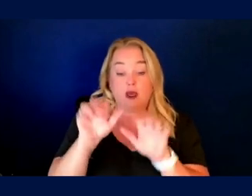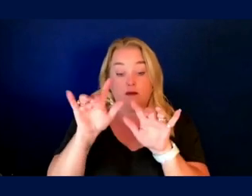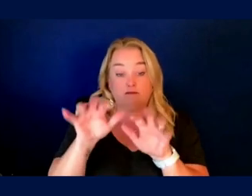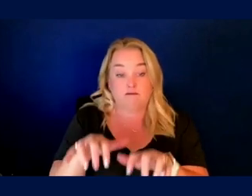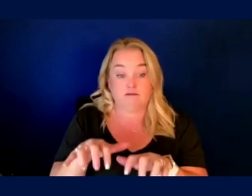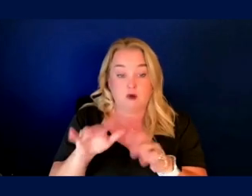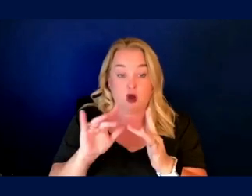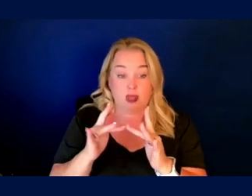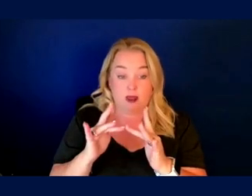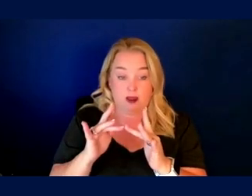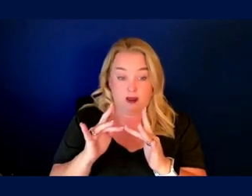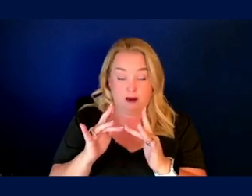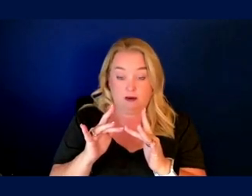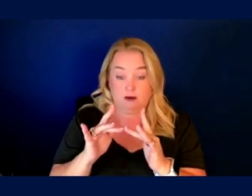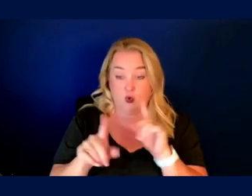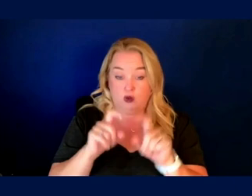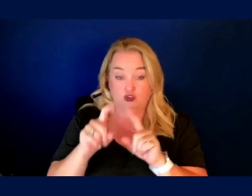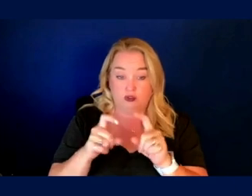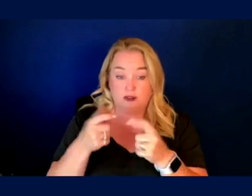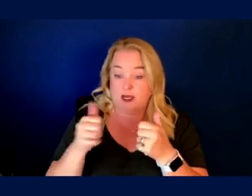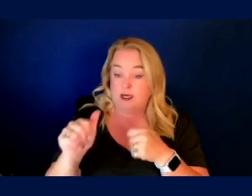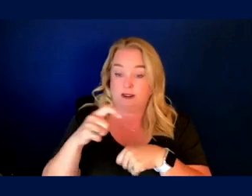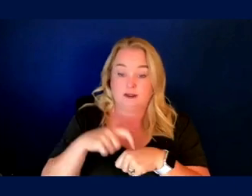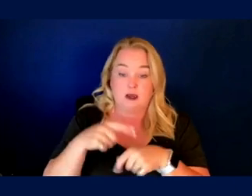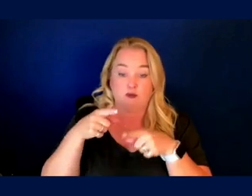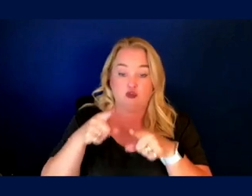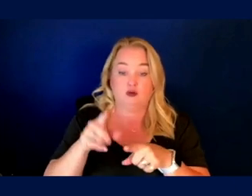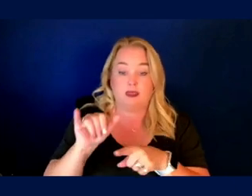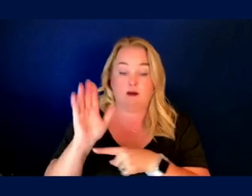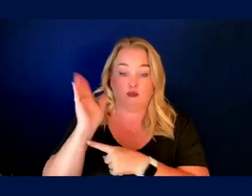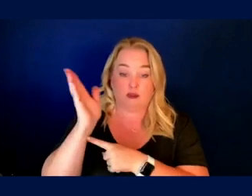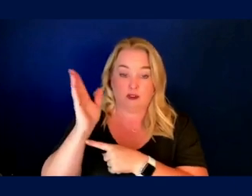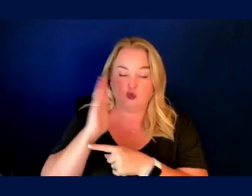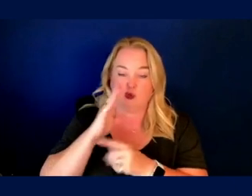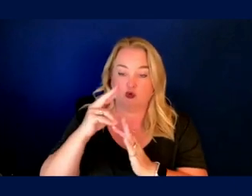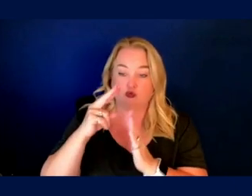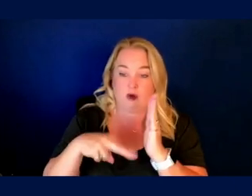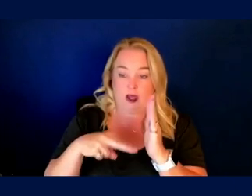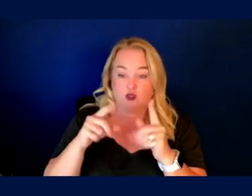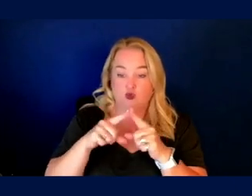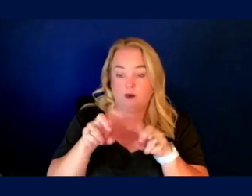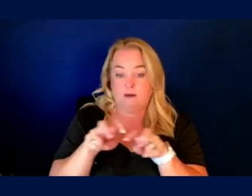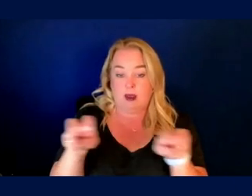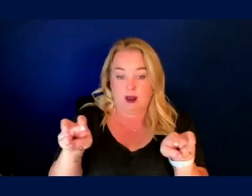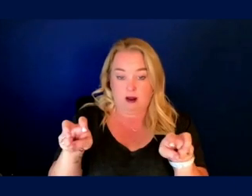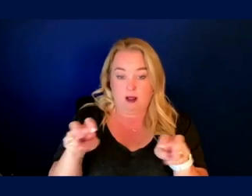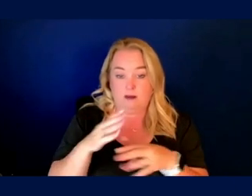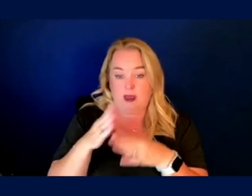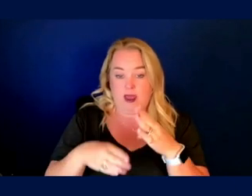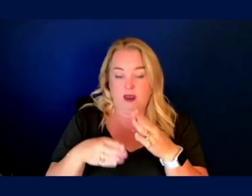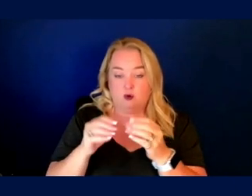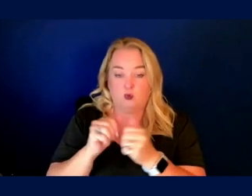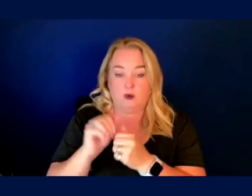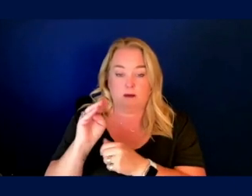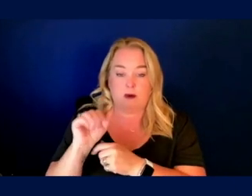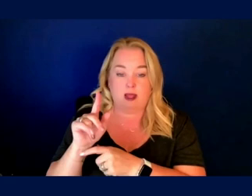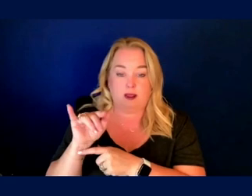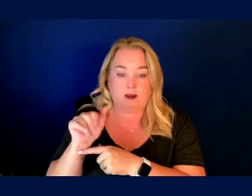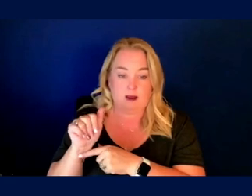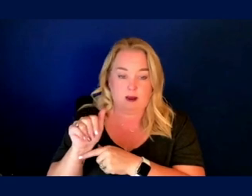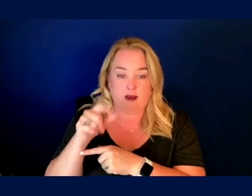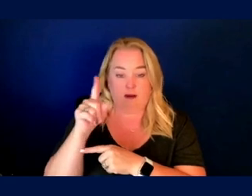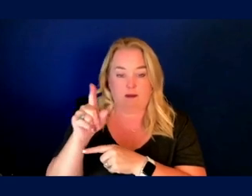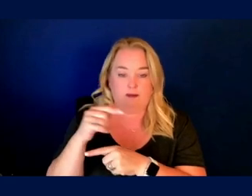online at any time during the presentations. They'll be read to the panel at the end by Malika Sarma, my postdoctoral fellow.